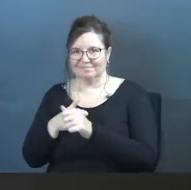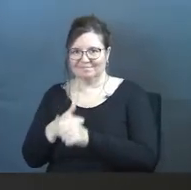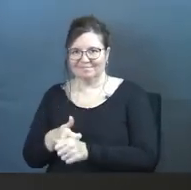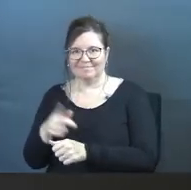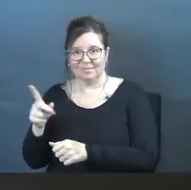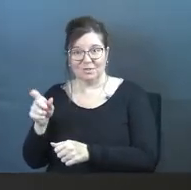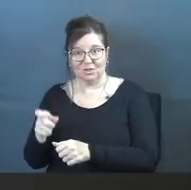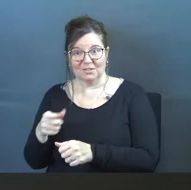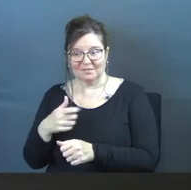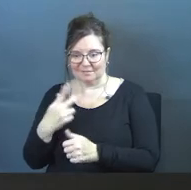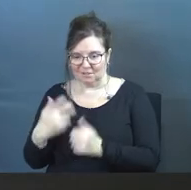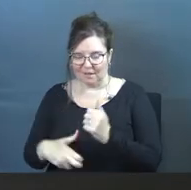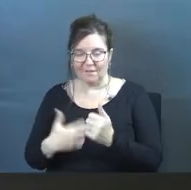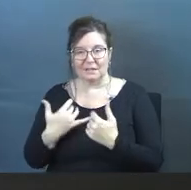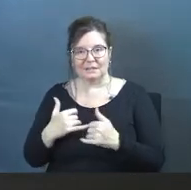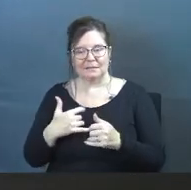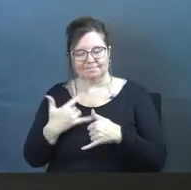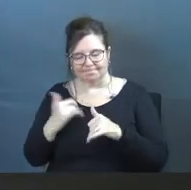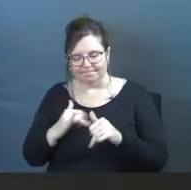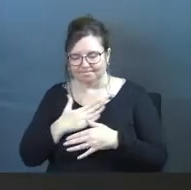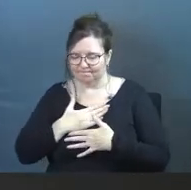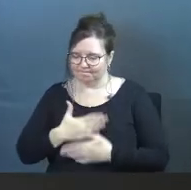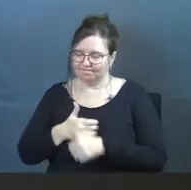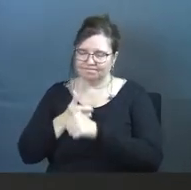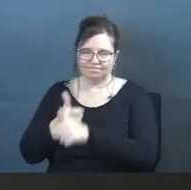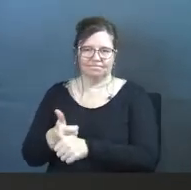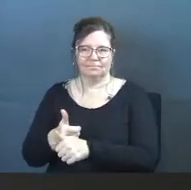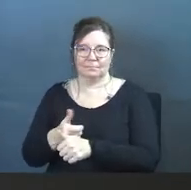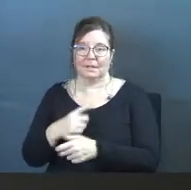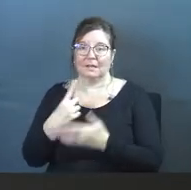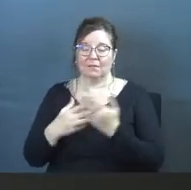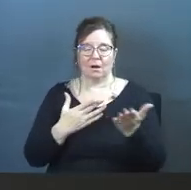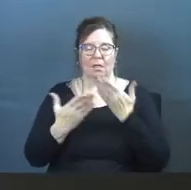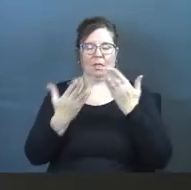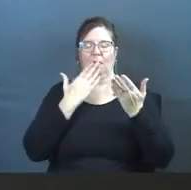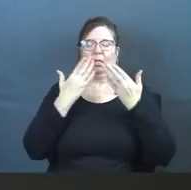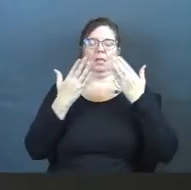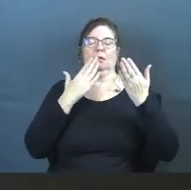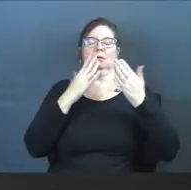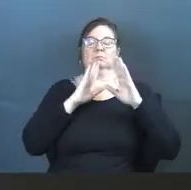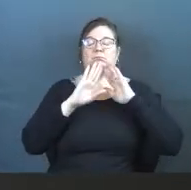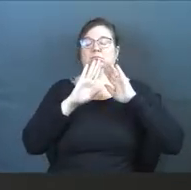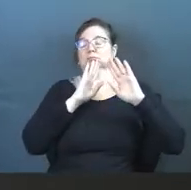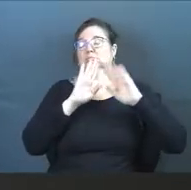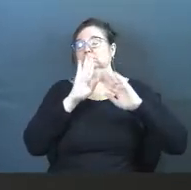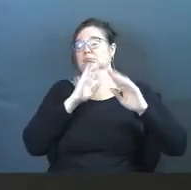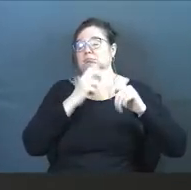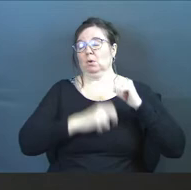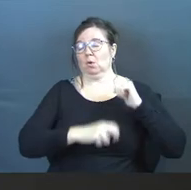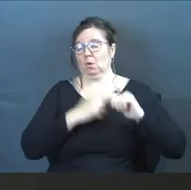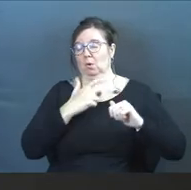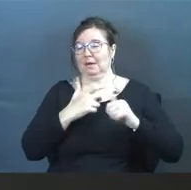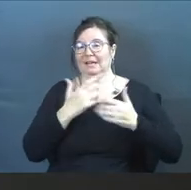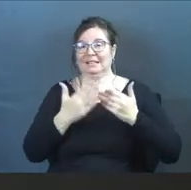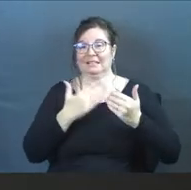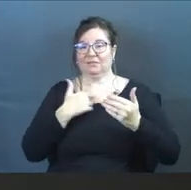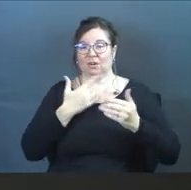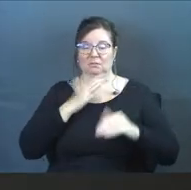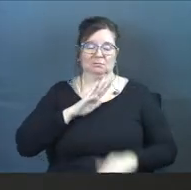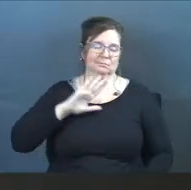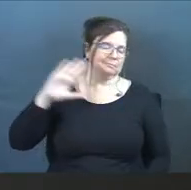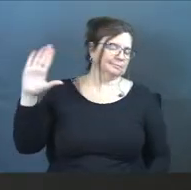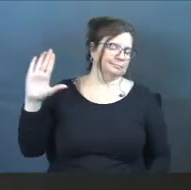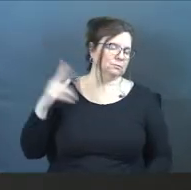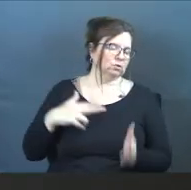Just because the things of life come at us, where it makes it easy for us to, man, avoid truth,